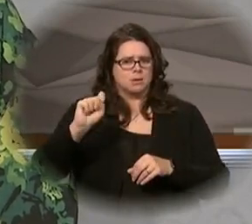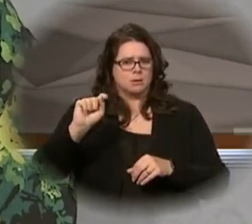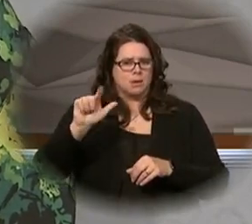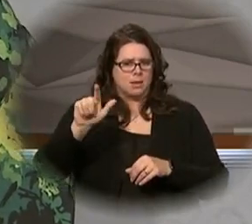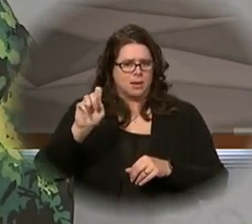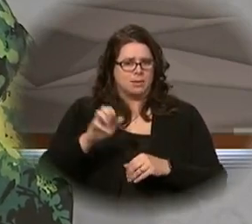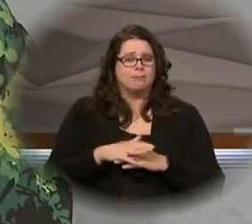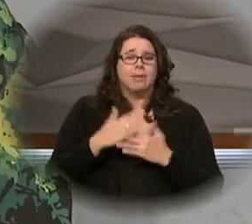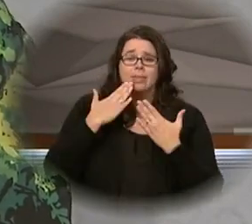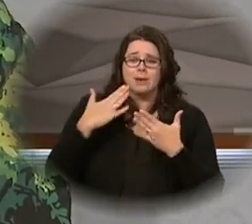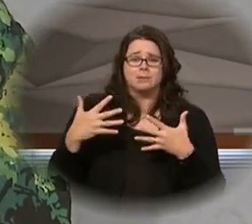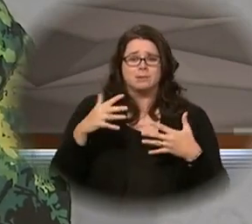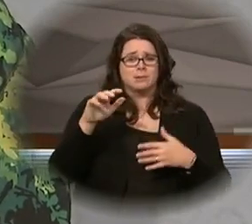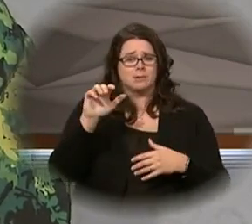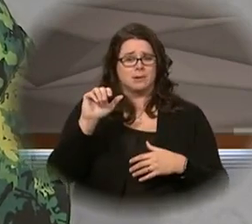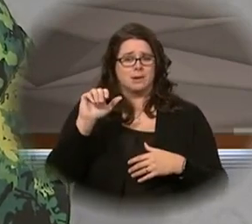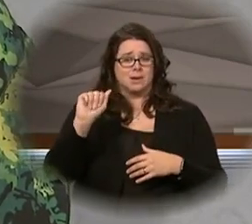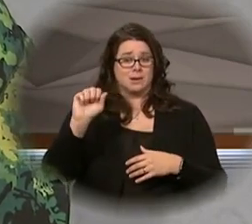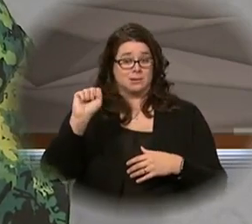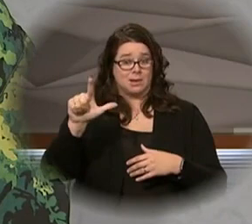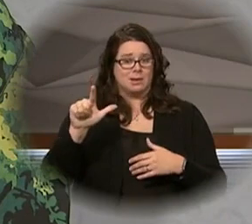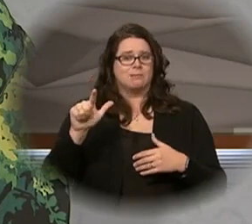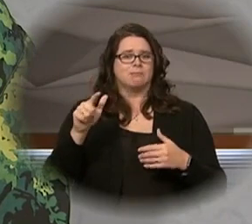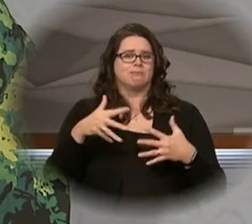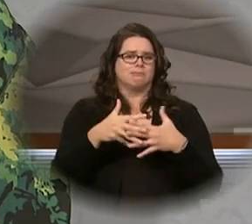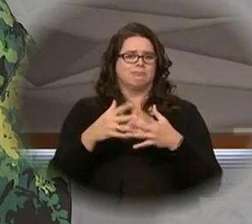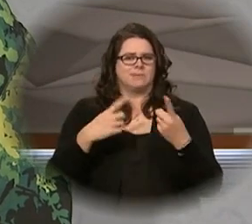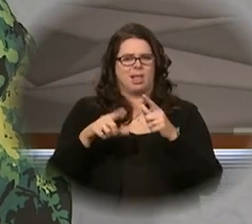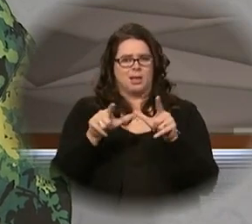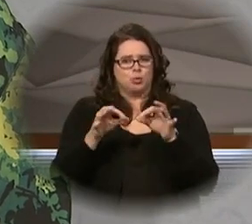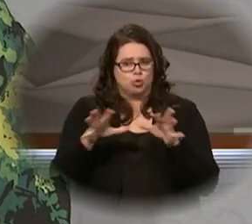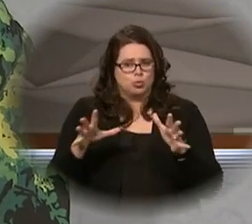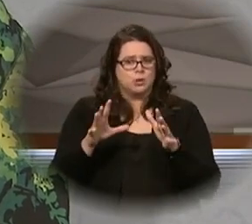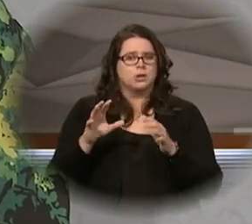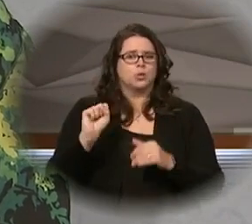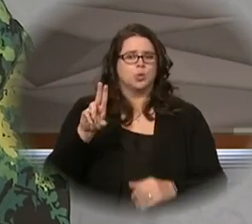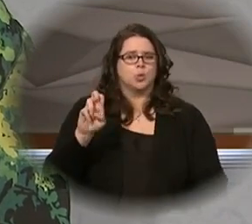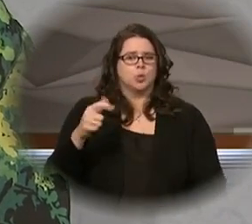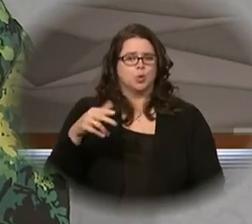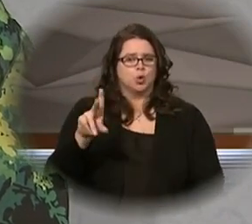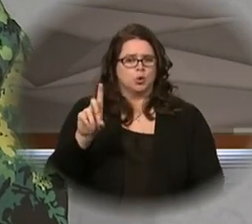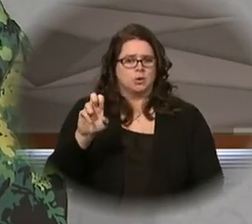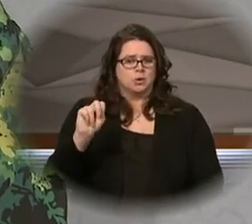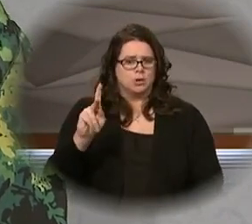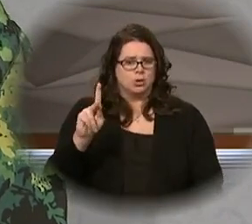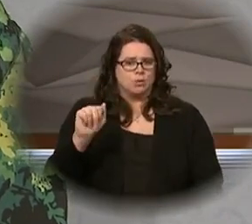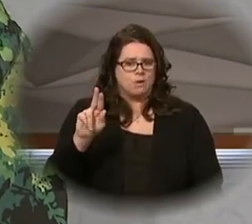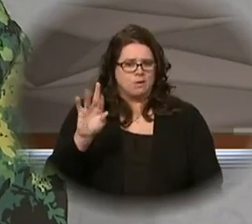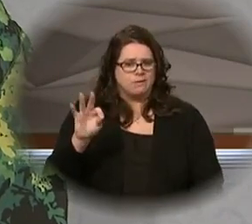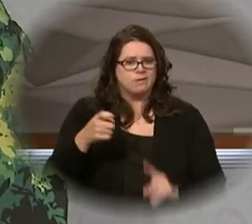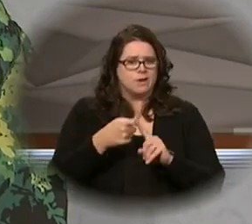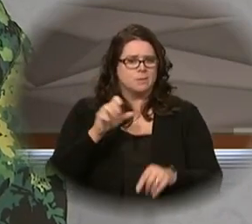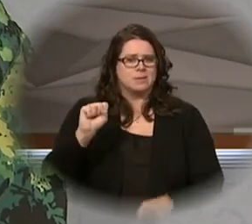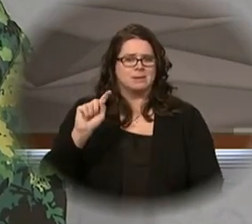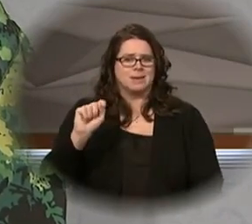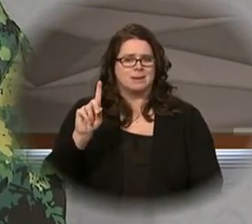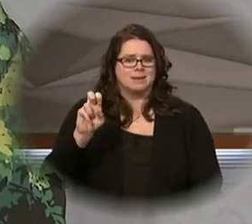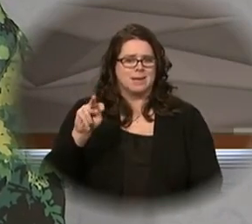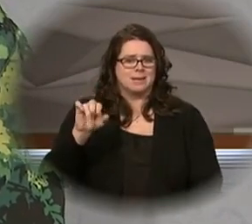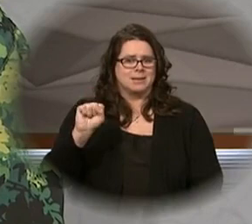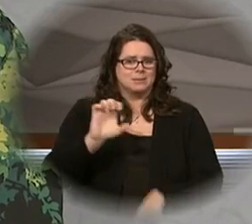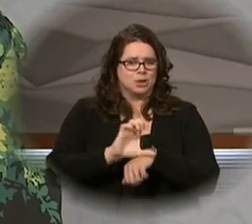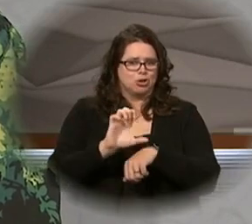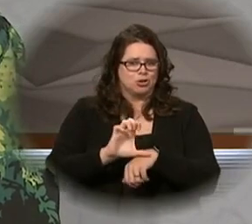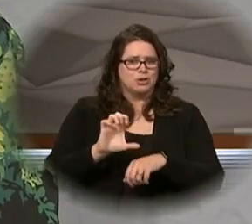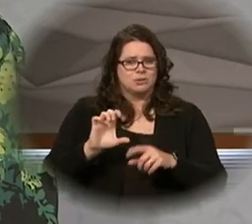Thanks to the American Sign Language interpretation of Sue Guttenkopf of St. Dennis Parish of Madison and the